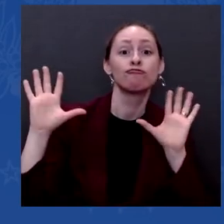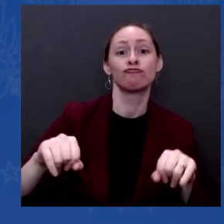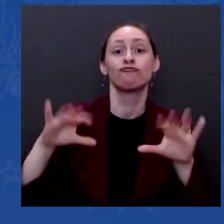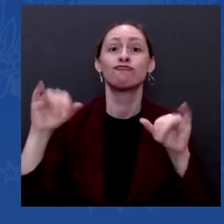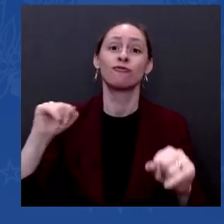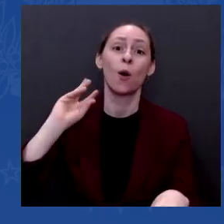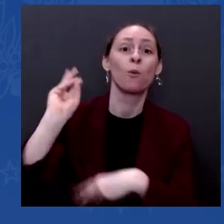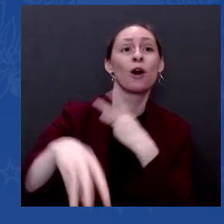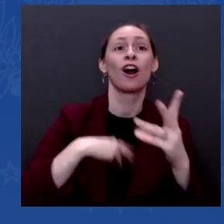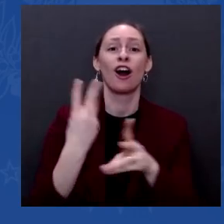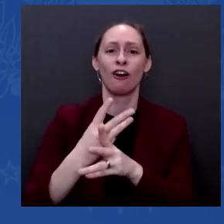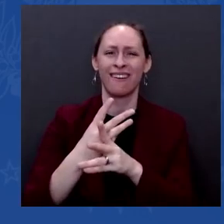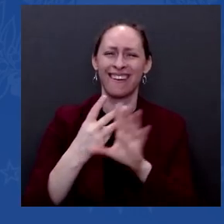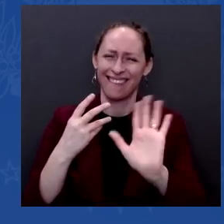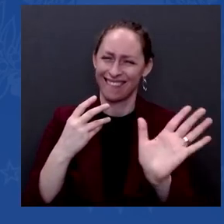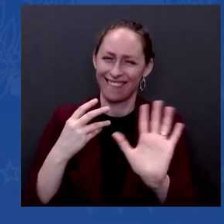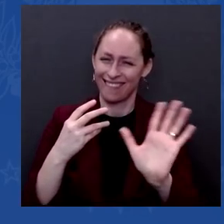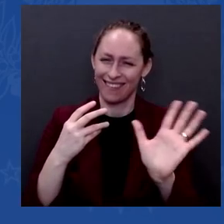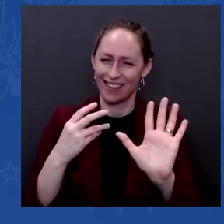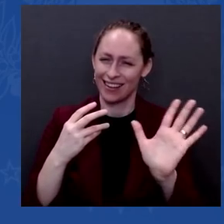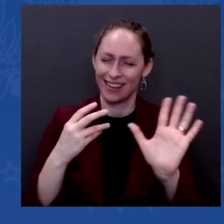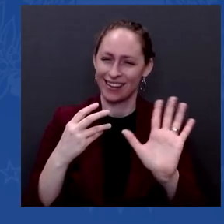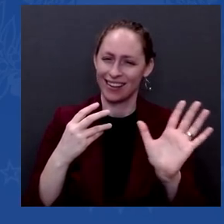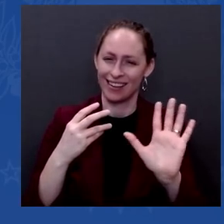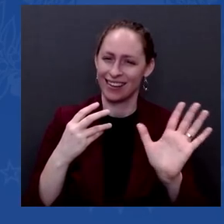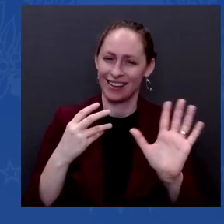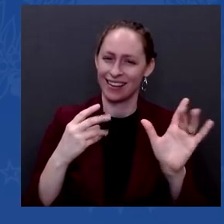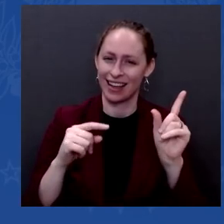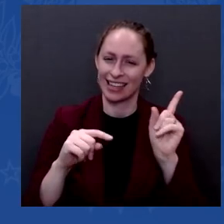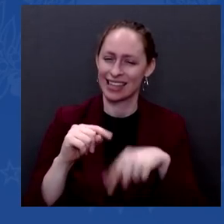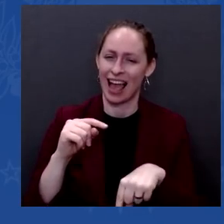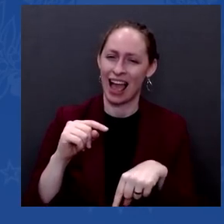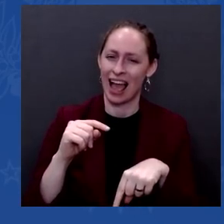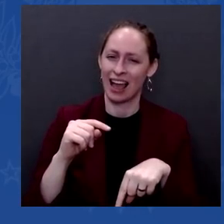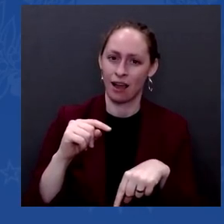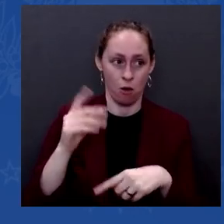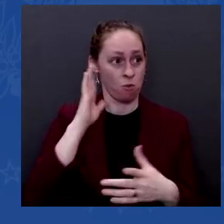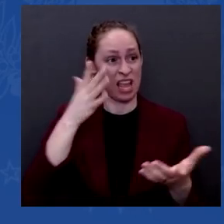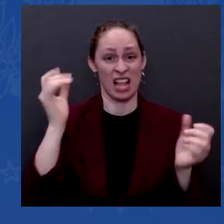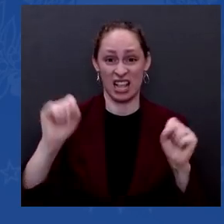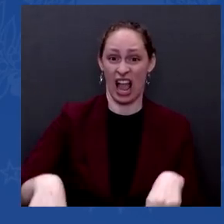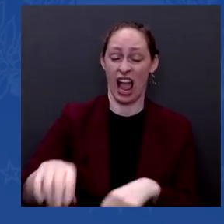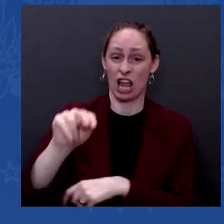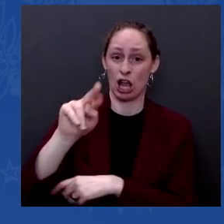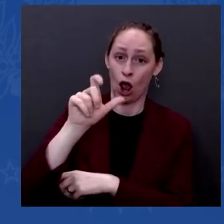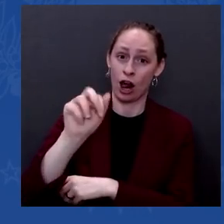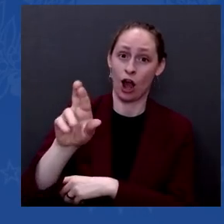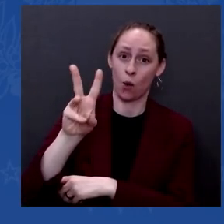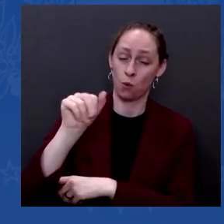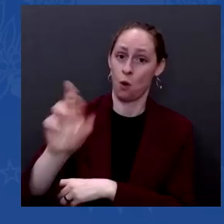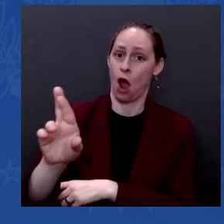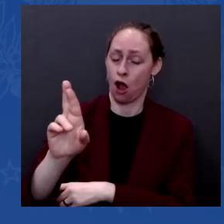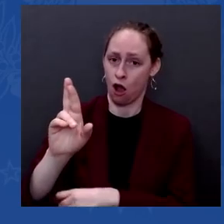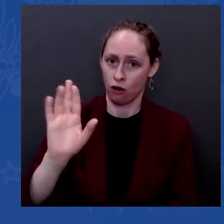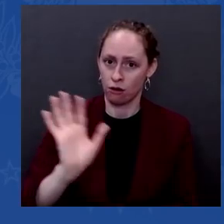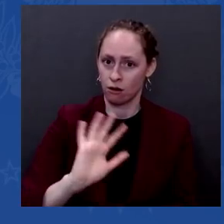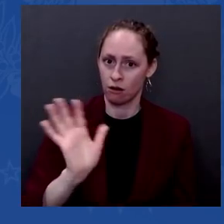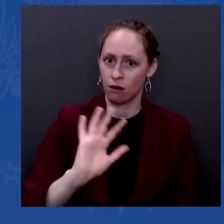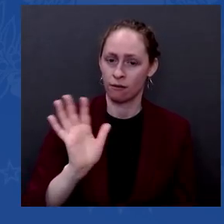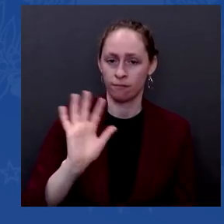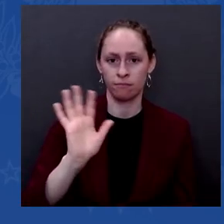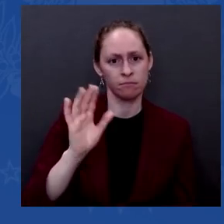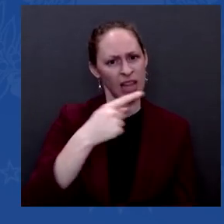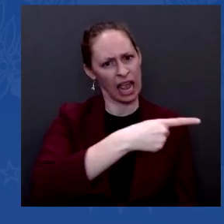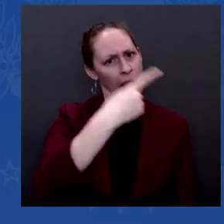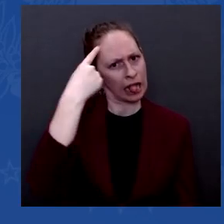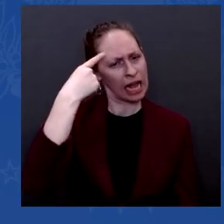is a concern. And that's why we have to be very careful about how we move forward and make it clear to him that there are —